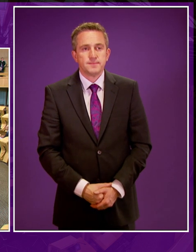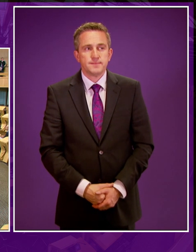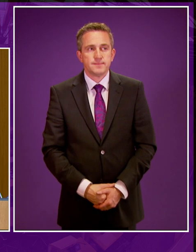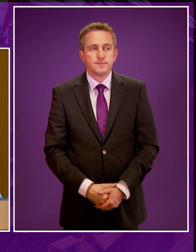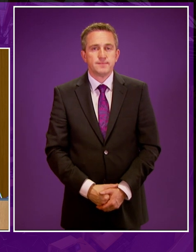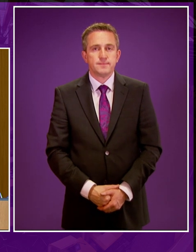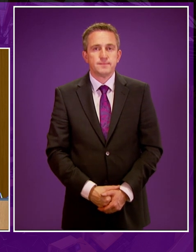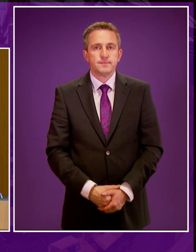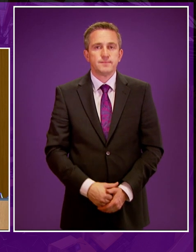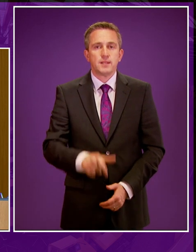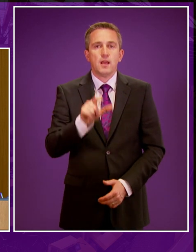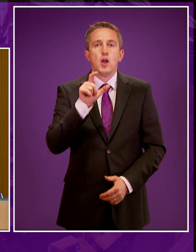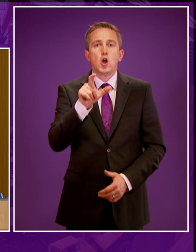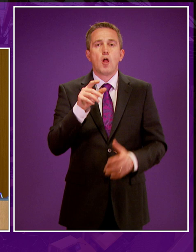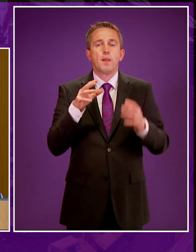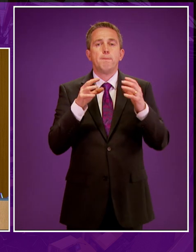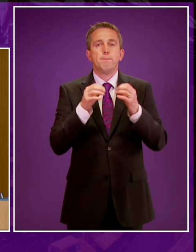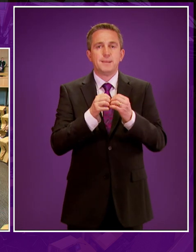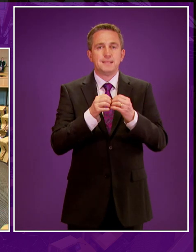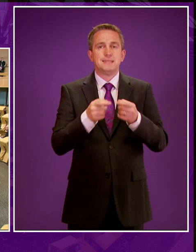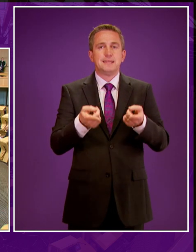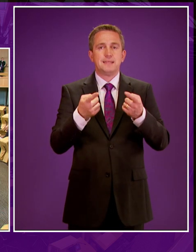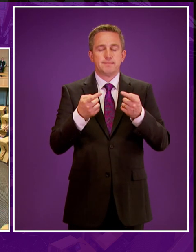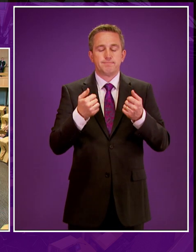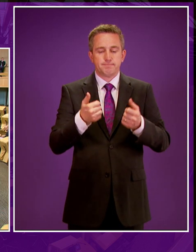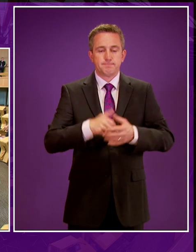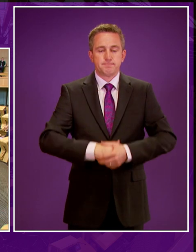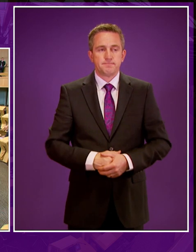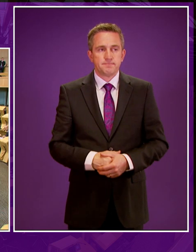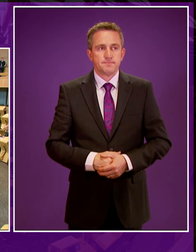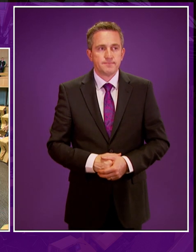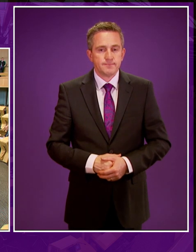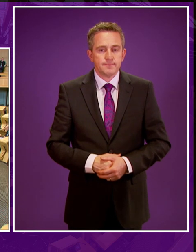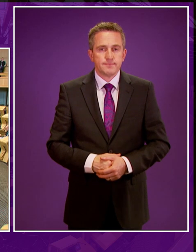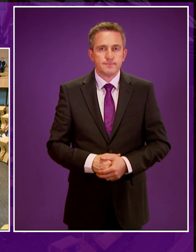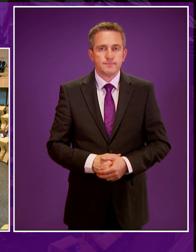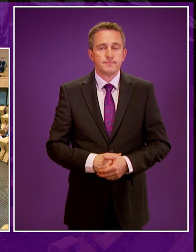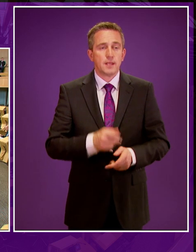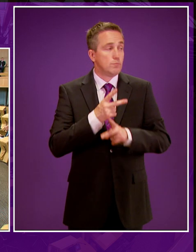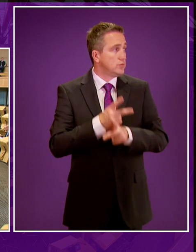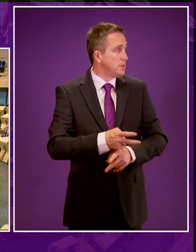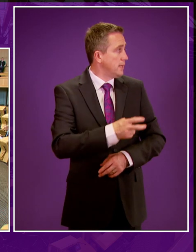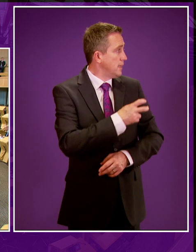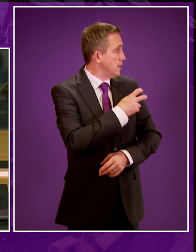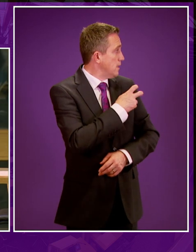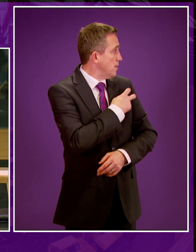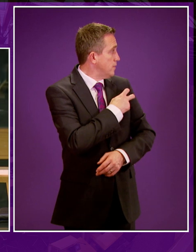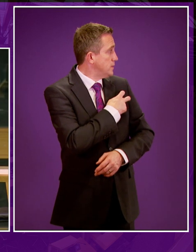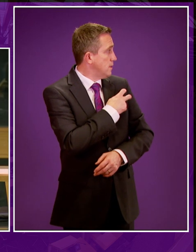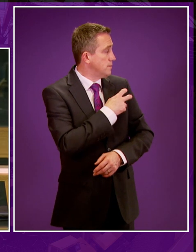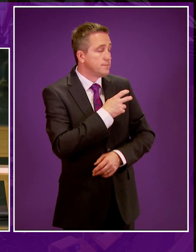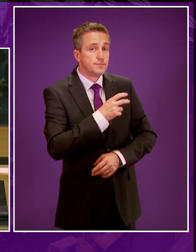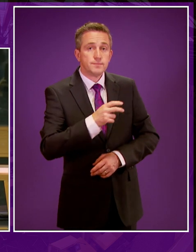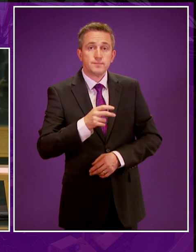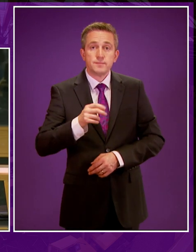I call Colin Beattie, to be followed by Jamie Green. Mr Beattie, please. Presenting officer, the Scottish